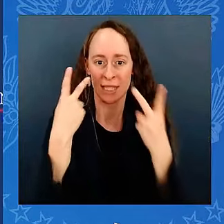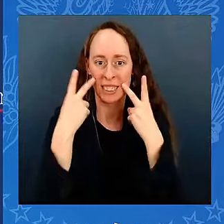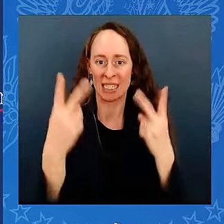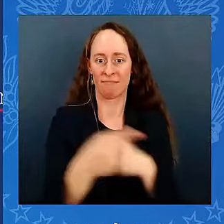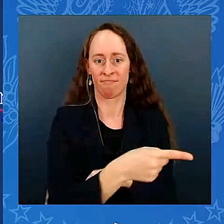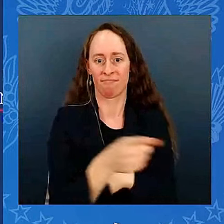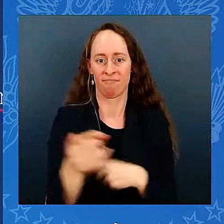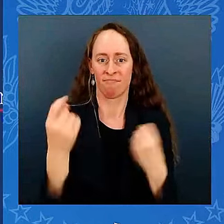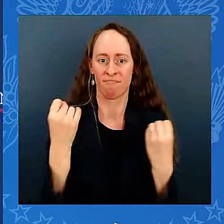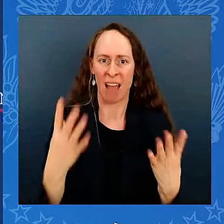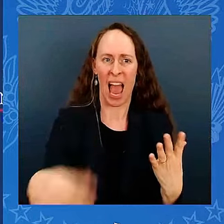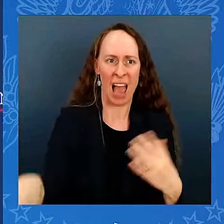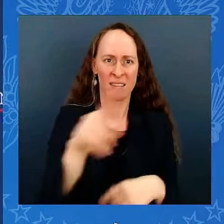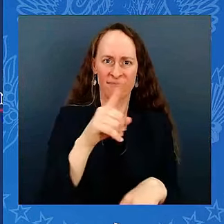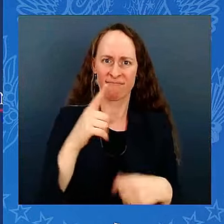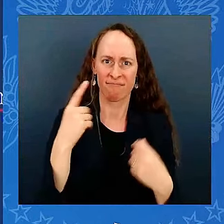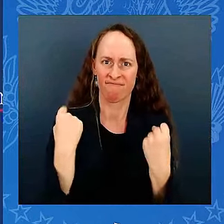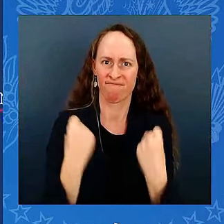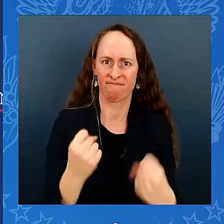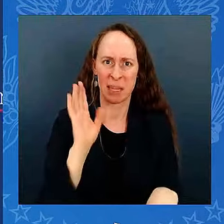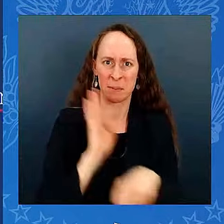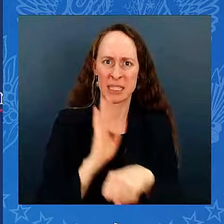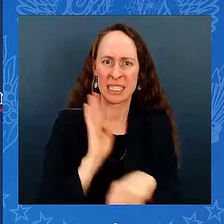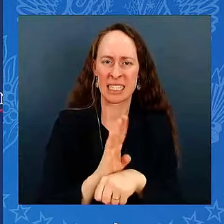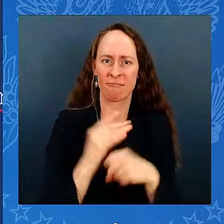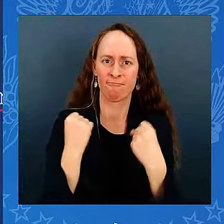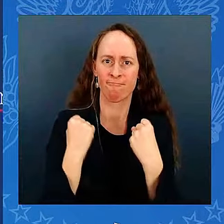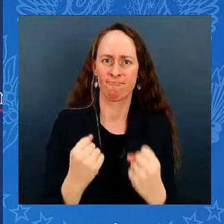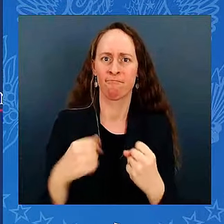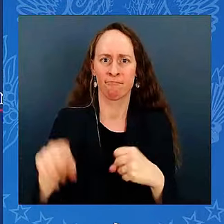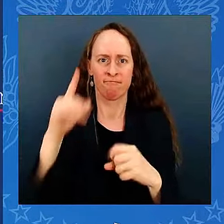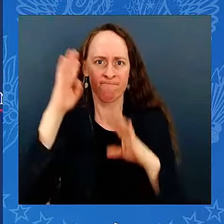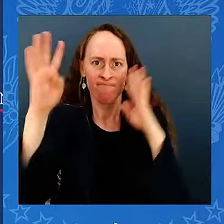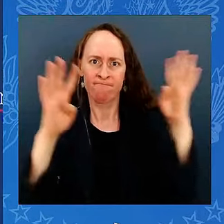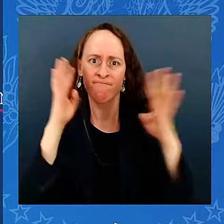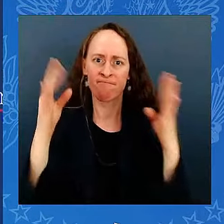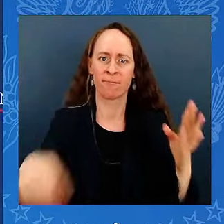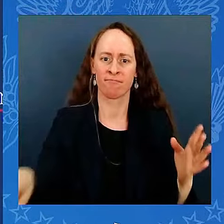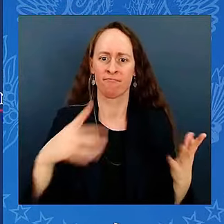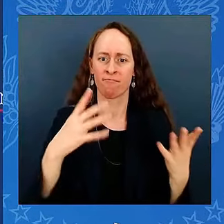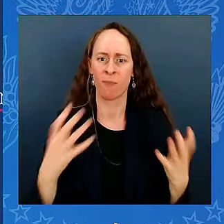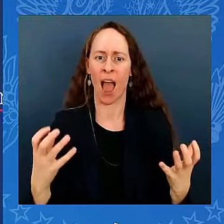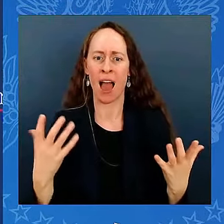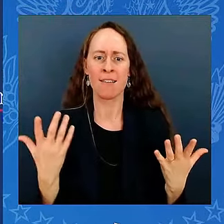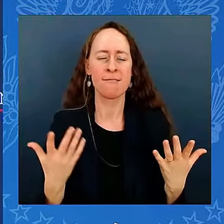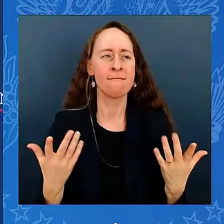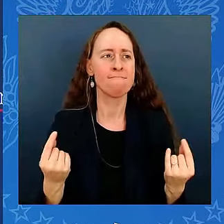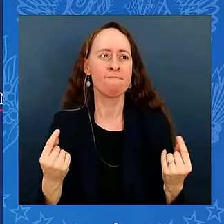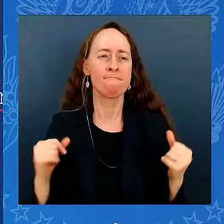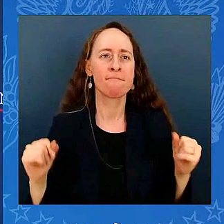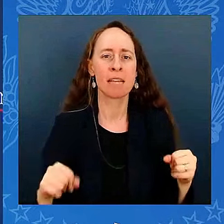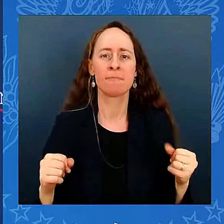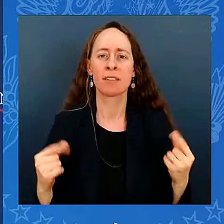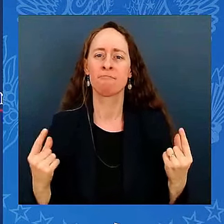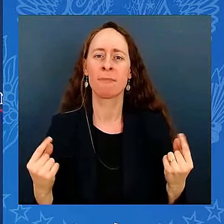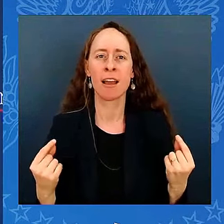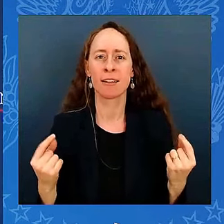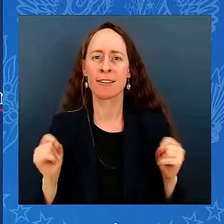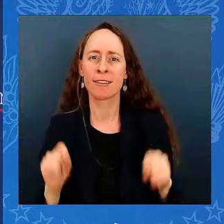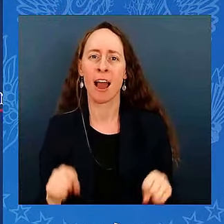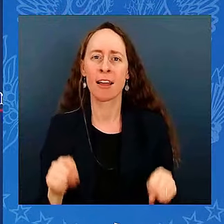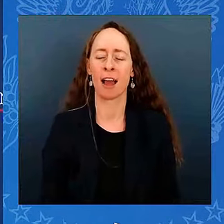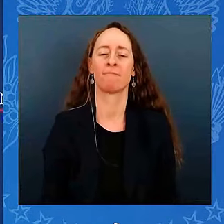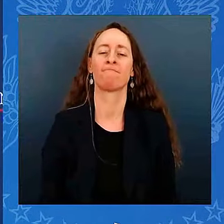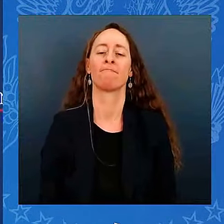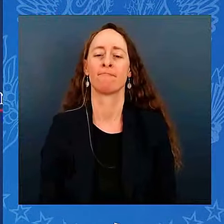who embodied that sense of possibilities. You know, I spent more time with Xi Jinping than any world leader has. Over 90 hours with